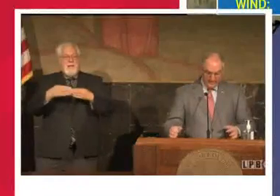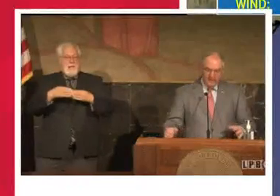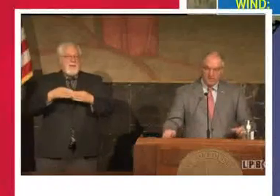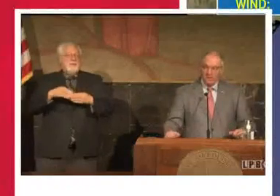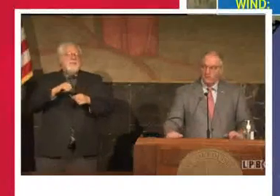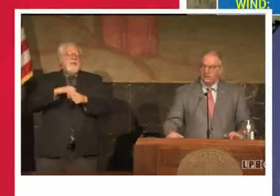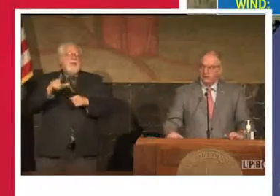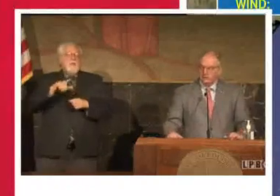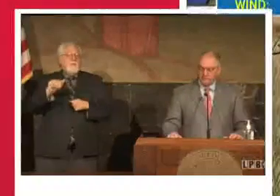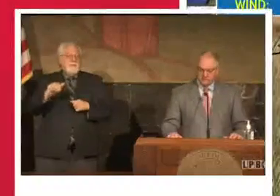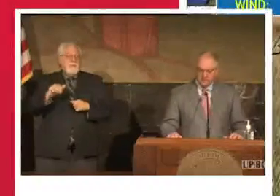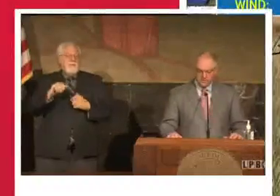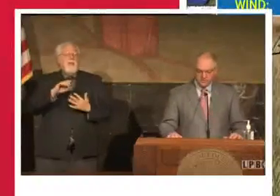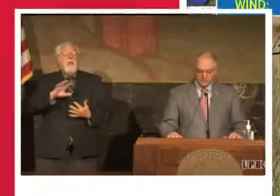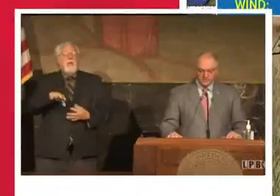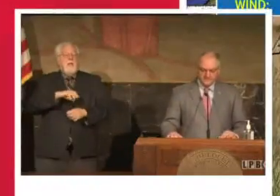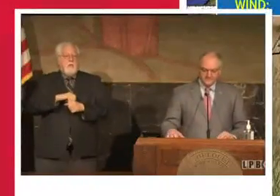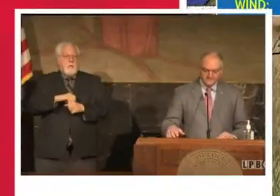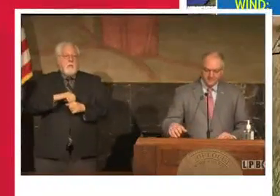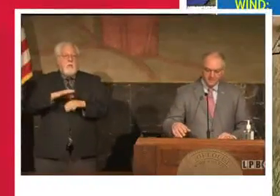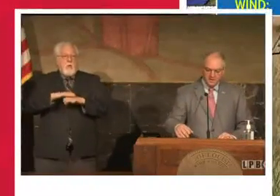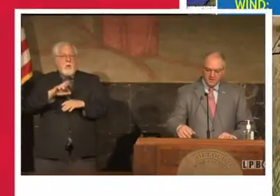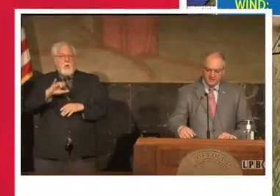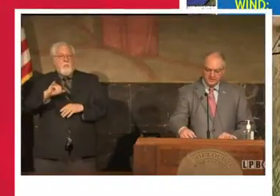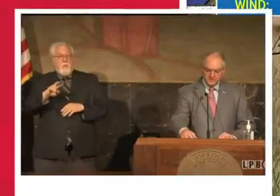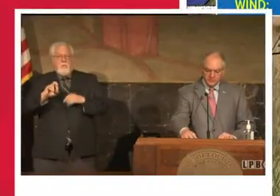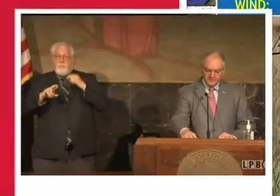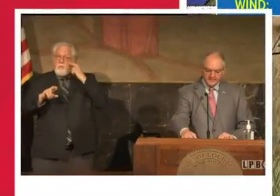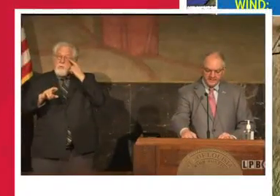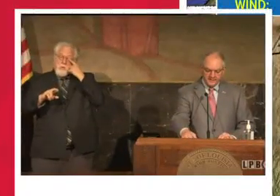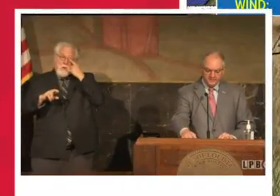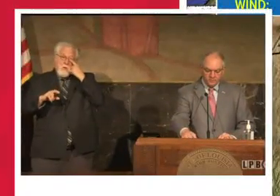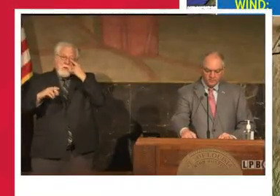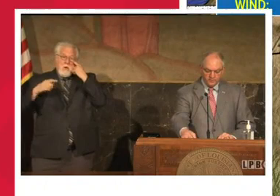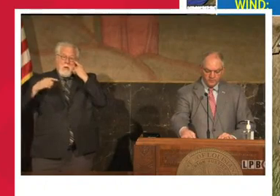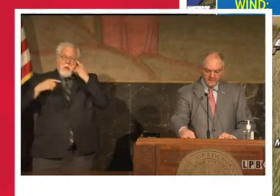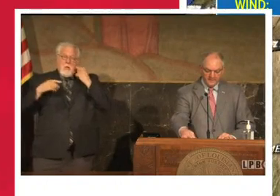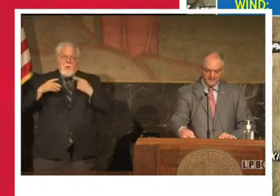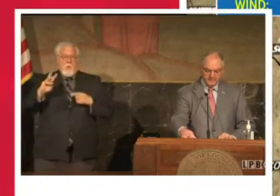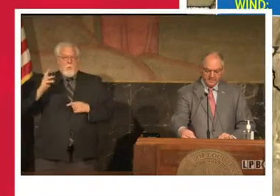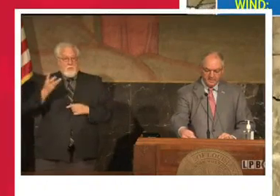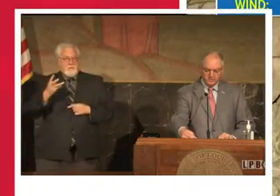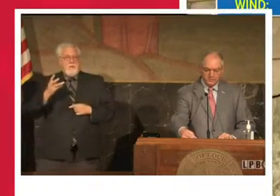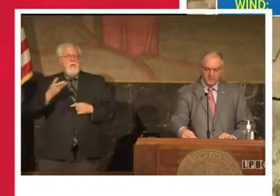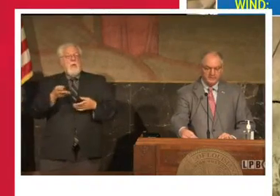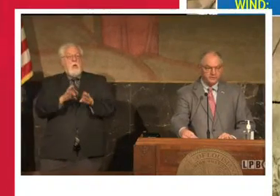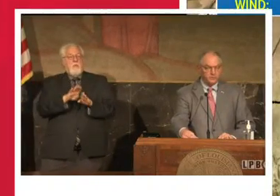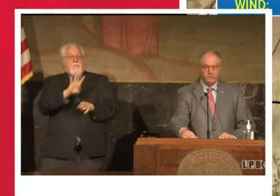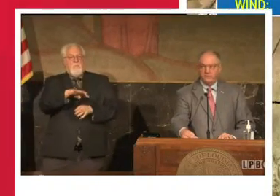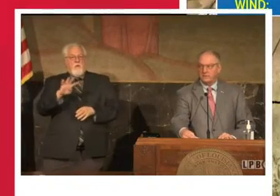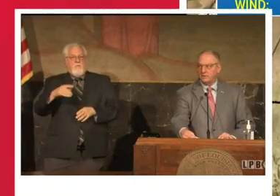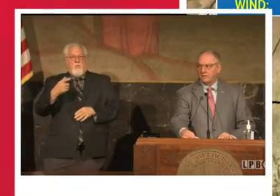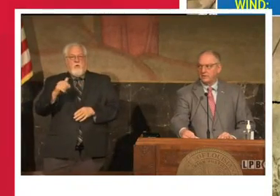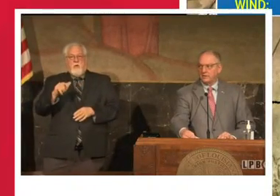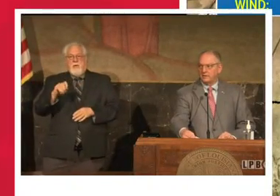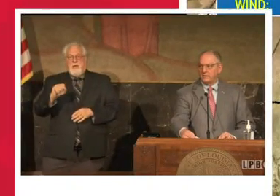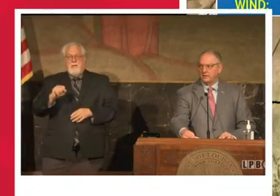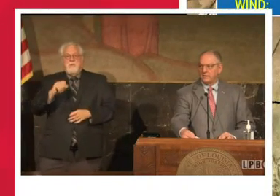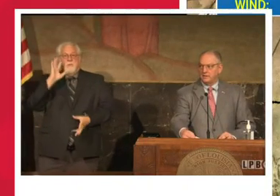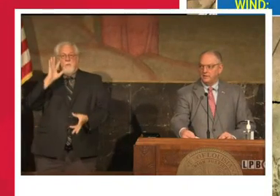including those along the river. Since Wednesday, another 44 gates have been closed, bringing the total of